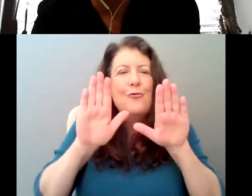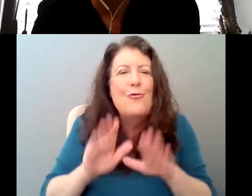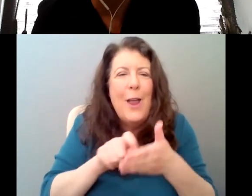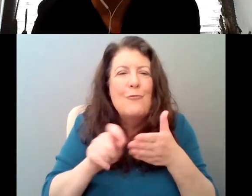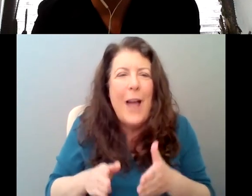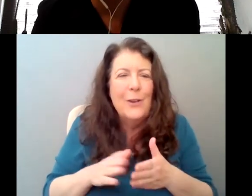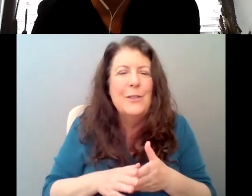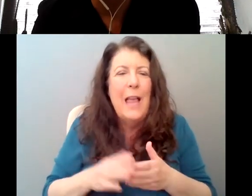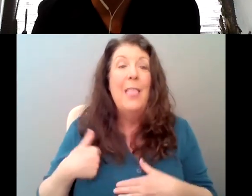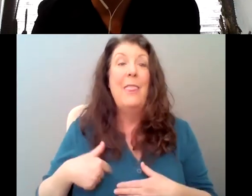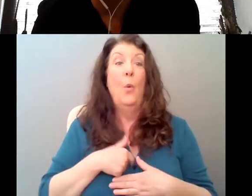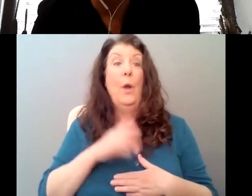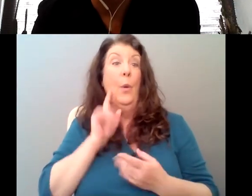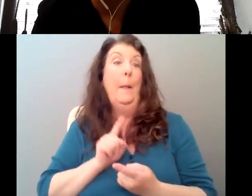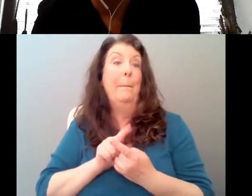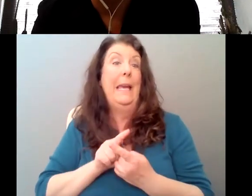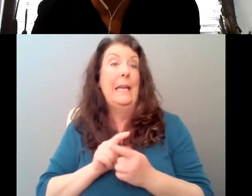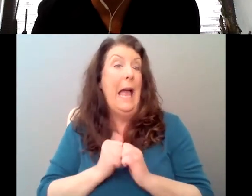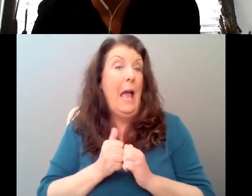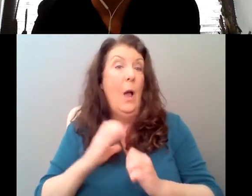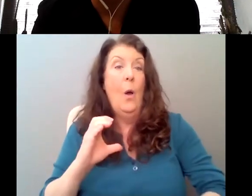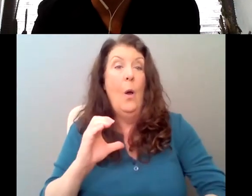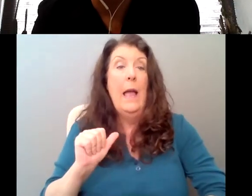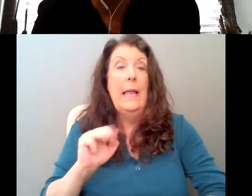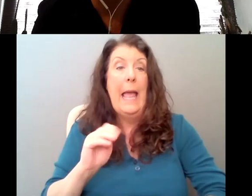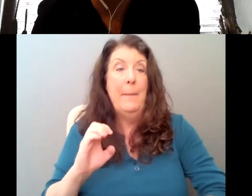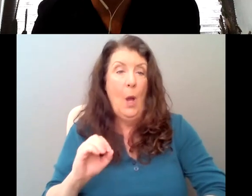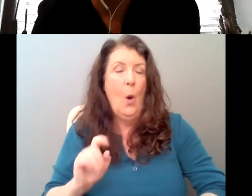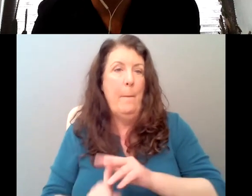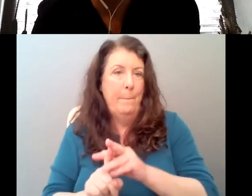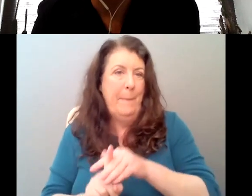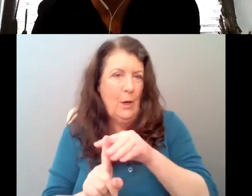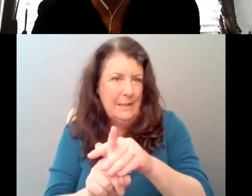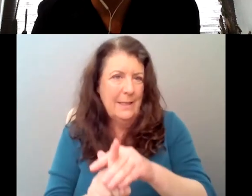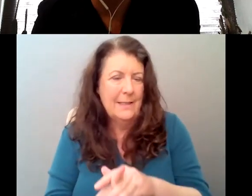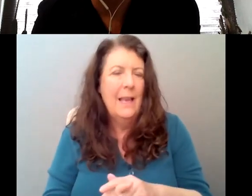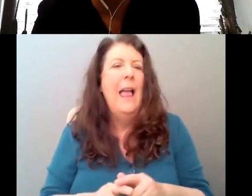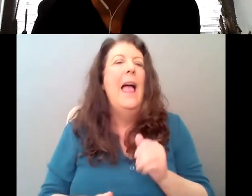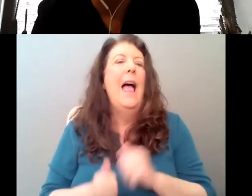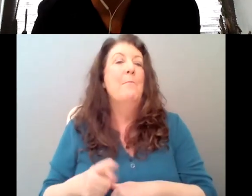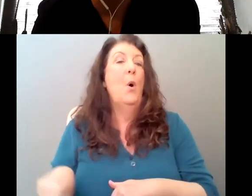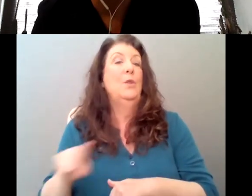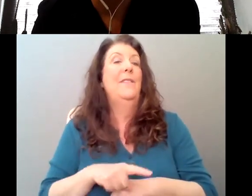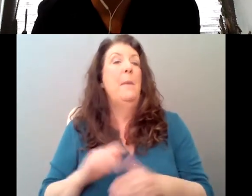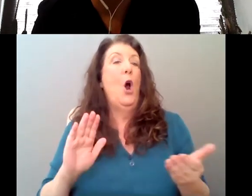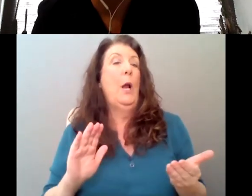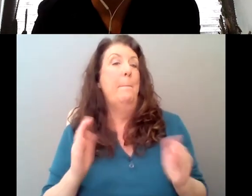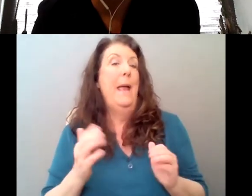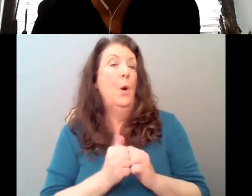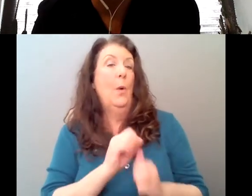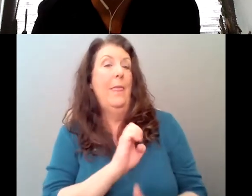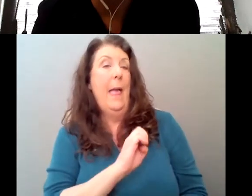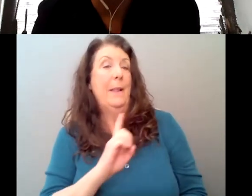who are usually being compared to Emily in this ironic sense that they were appreciated in their own time and she was not. Um,